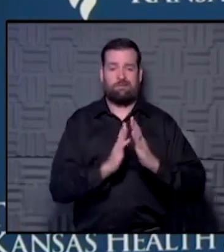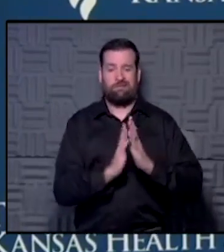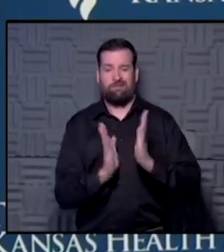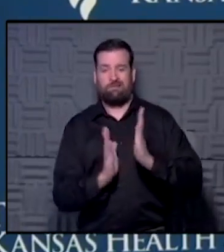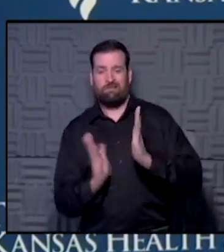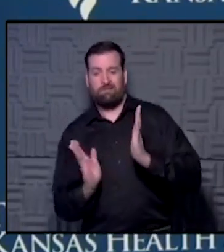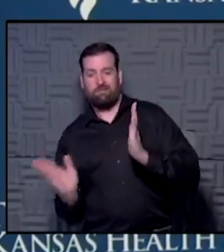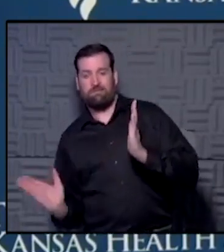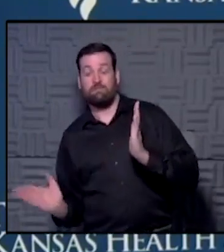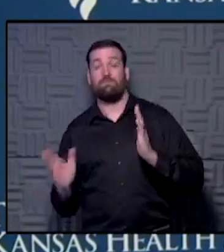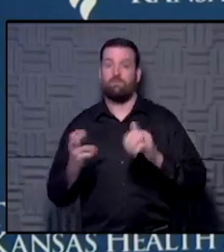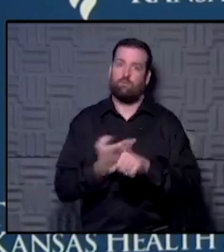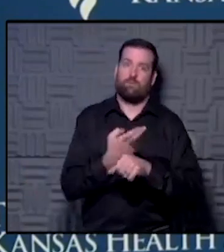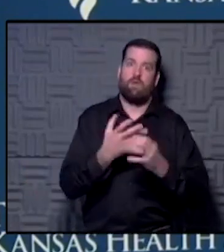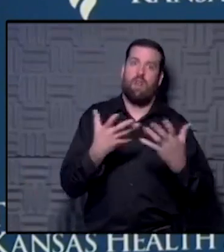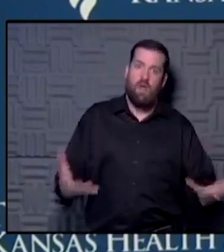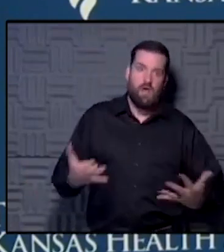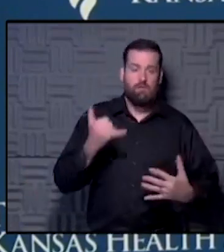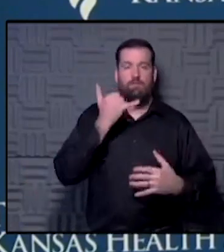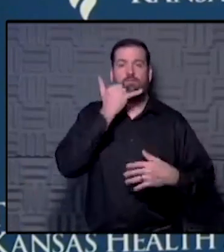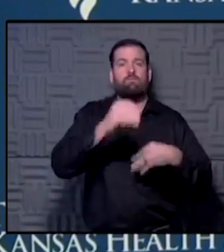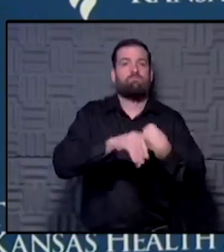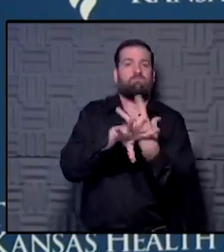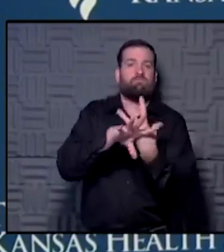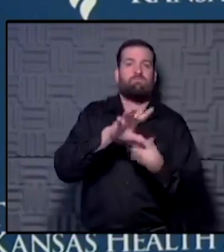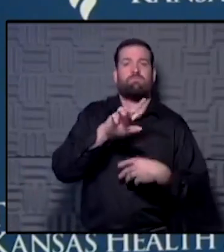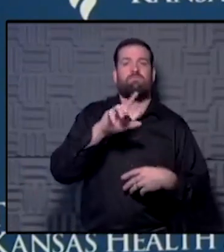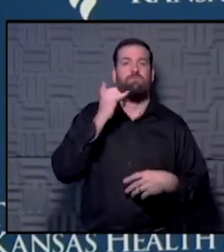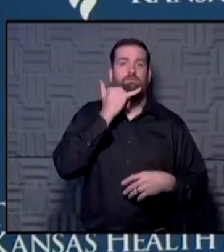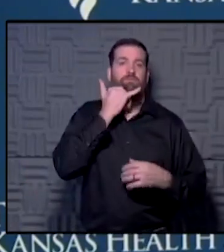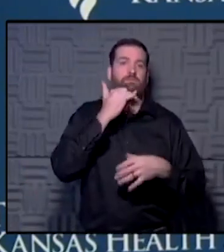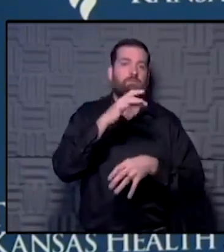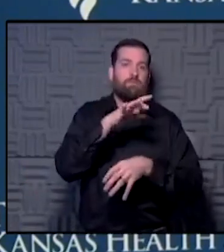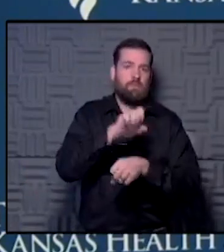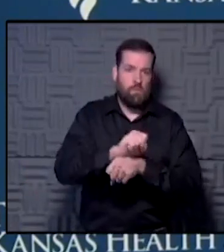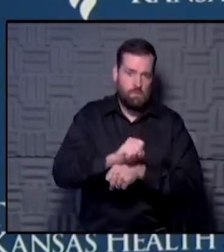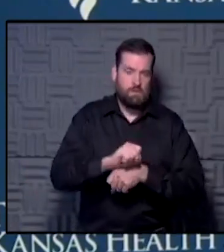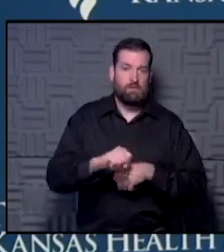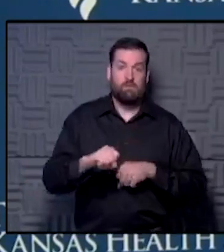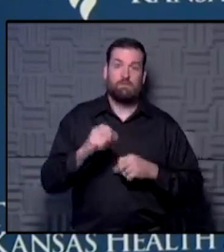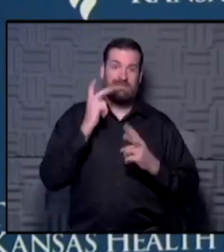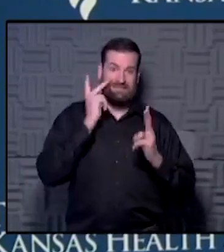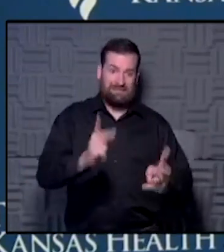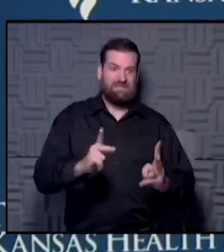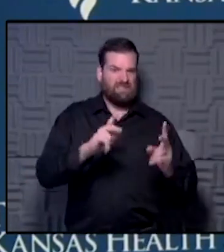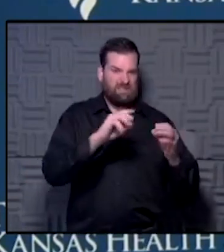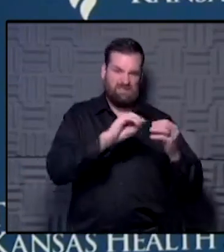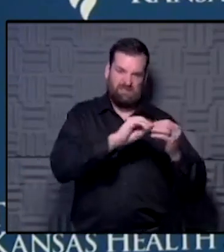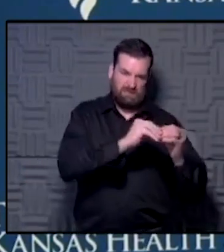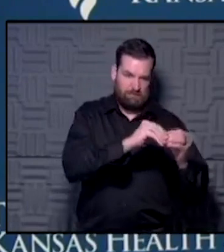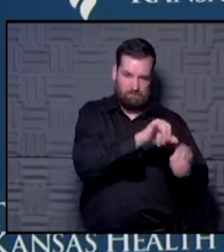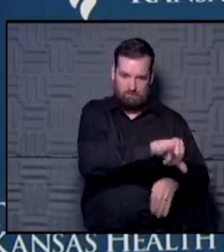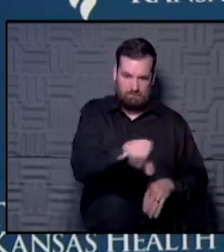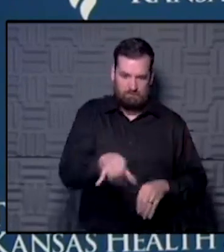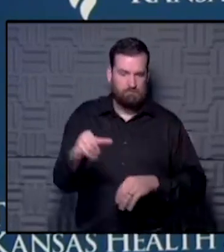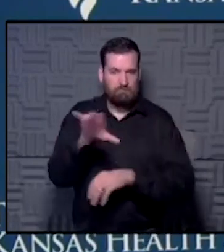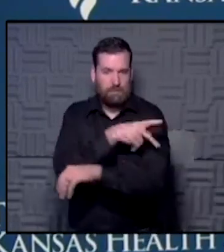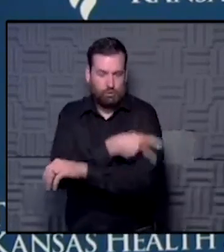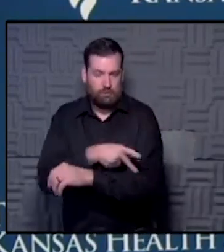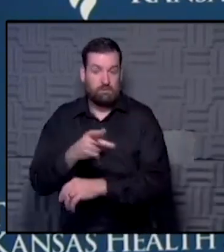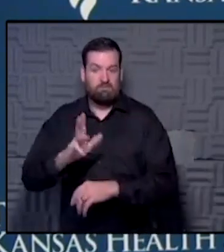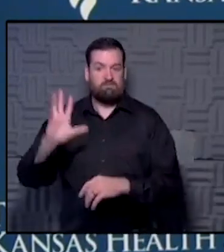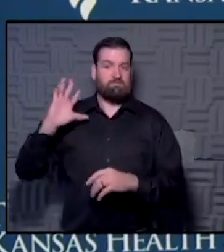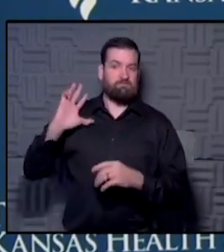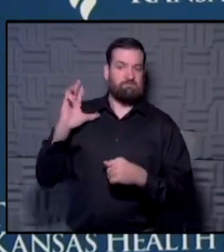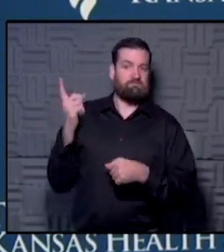really utilizing telehealth, because that obviously helps us see the same number of patients that we want to and previously saw in the course